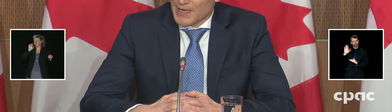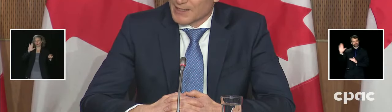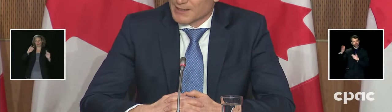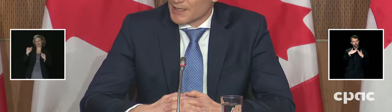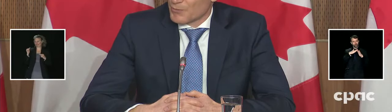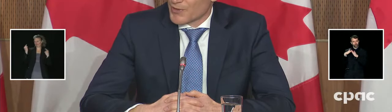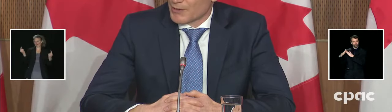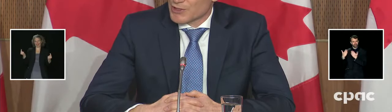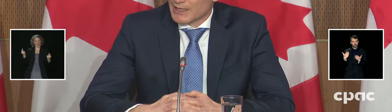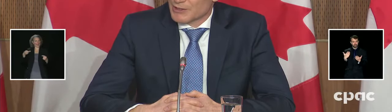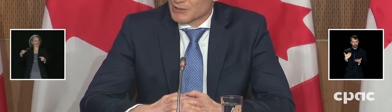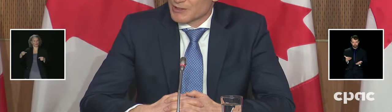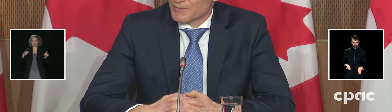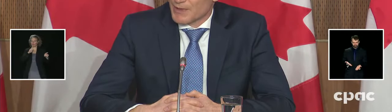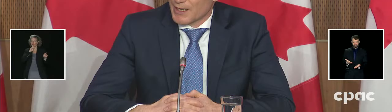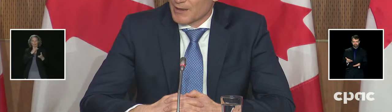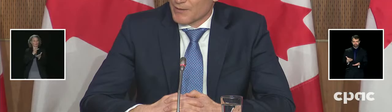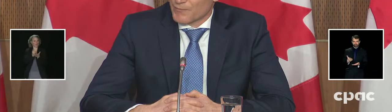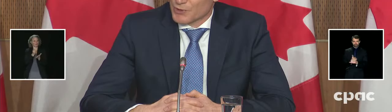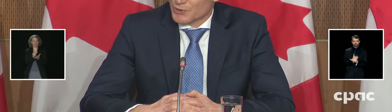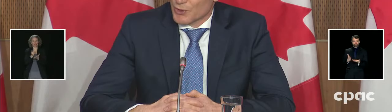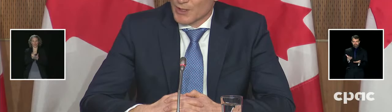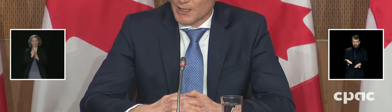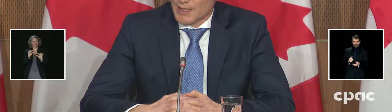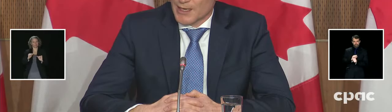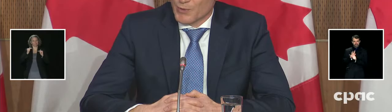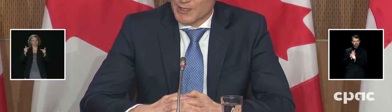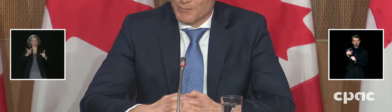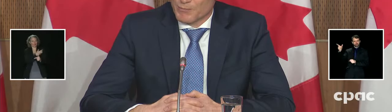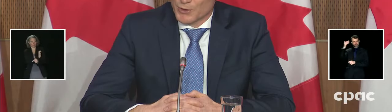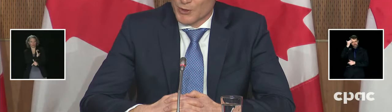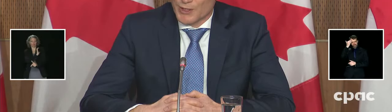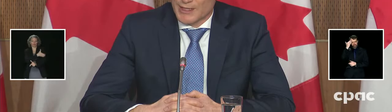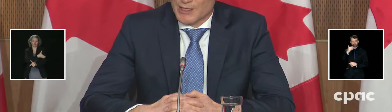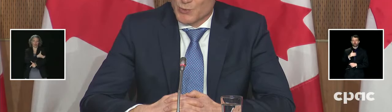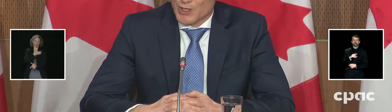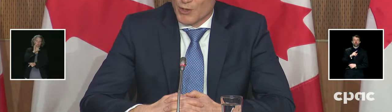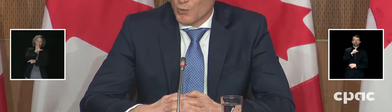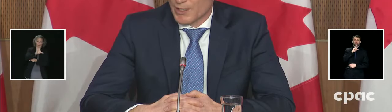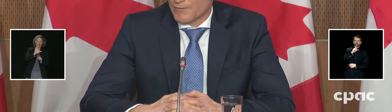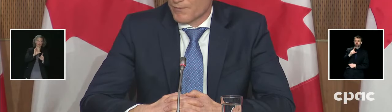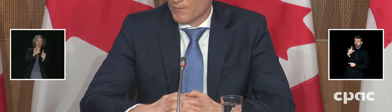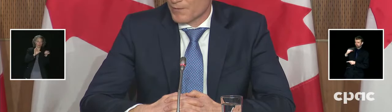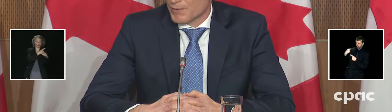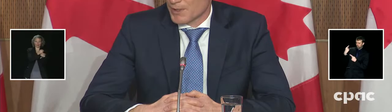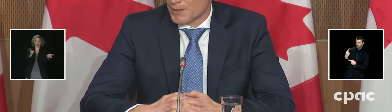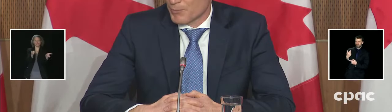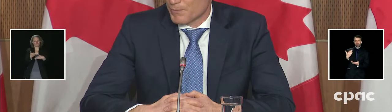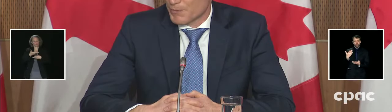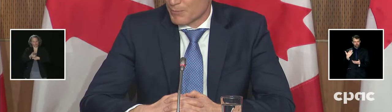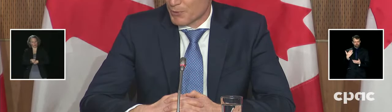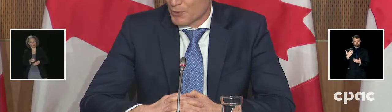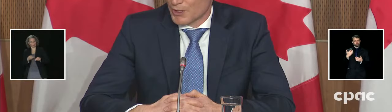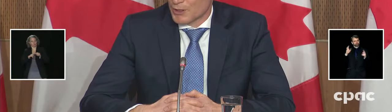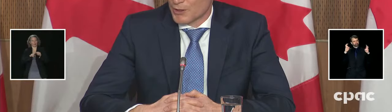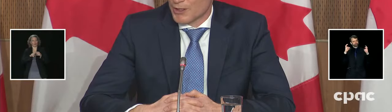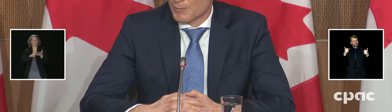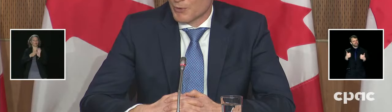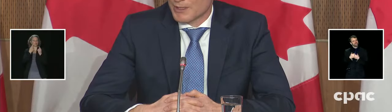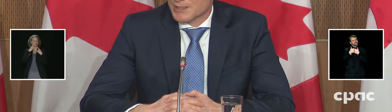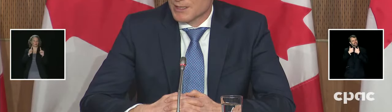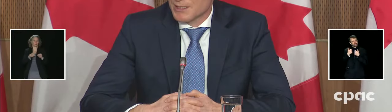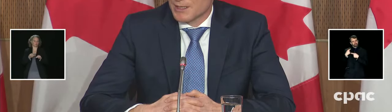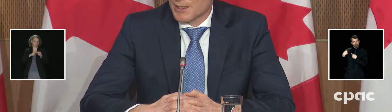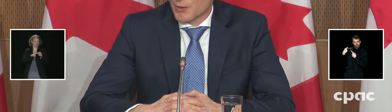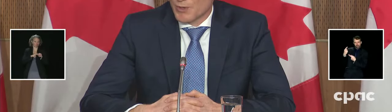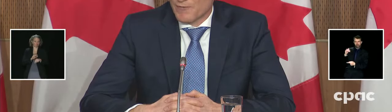That hasn't come without challenges, for sure, and we keep learning as we go. One of the important learning